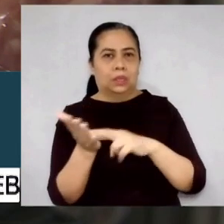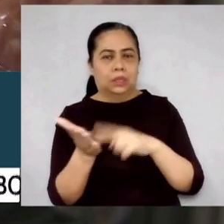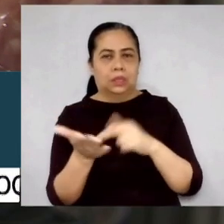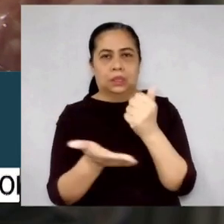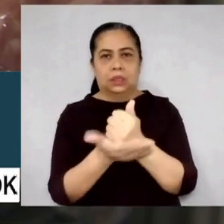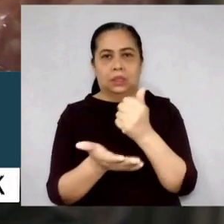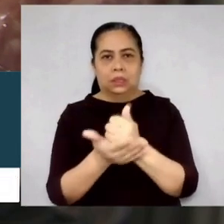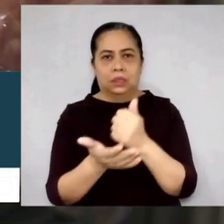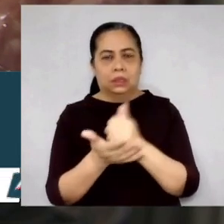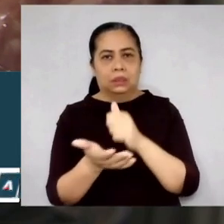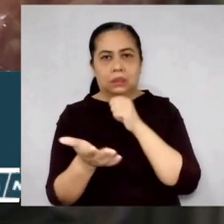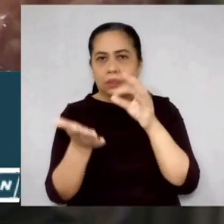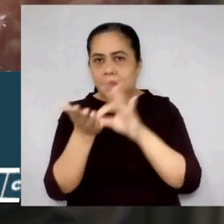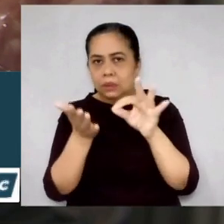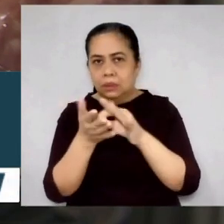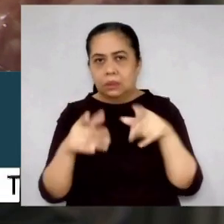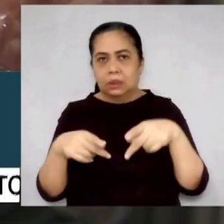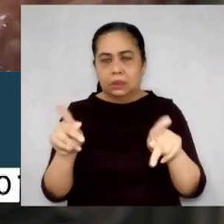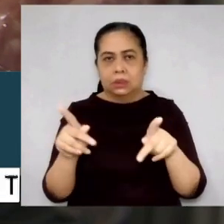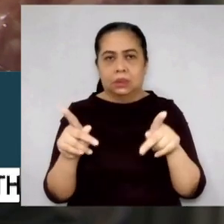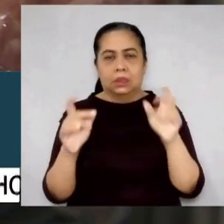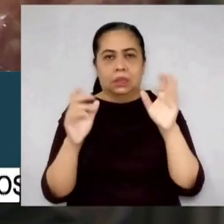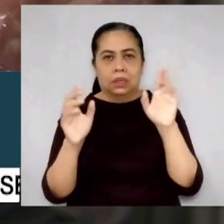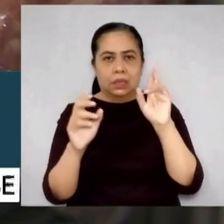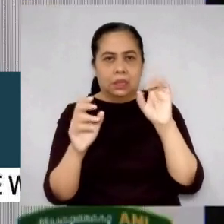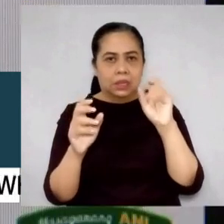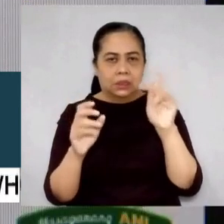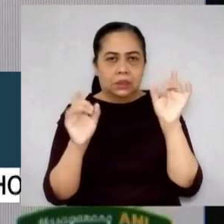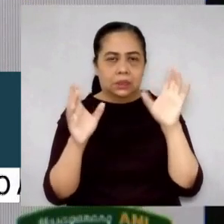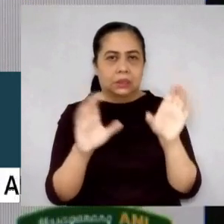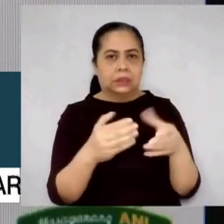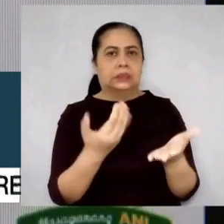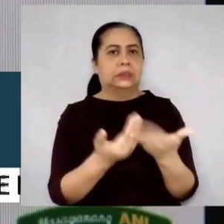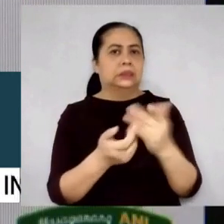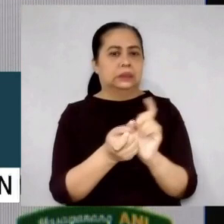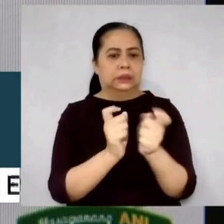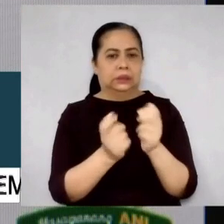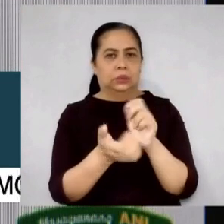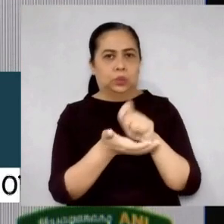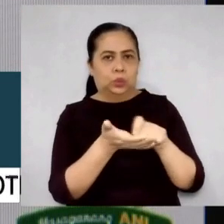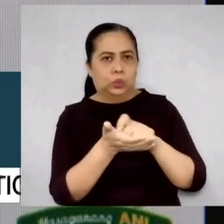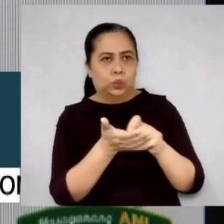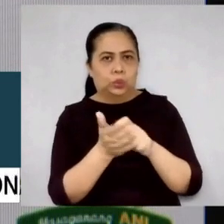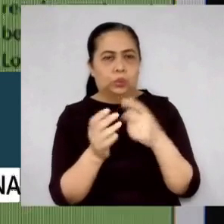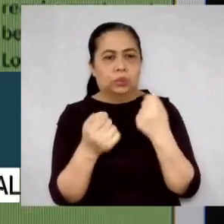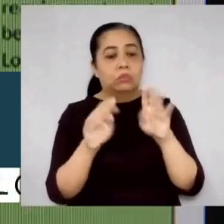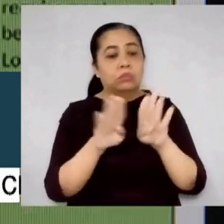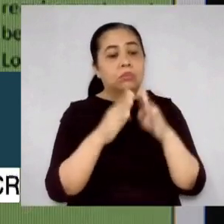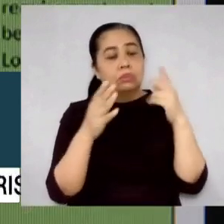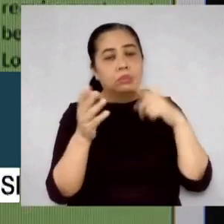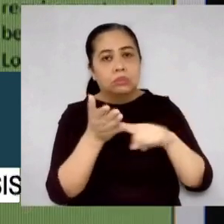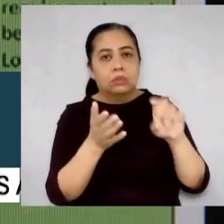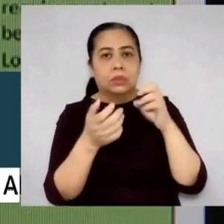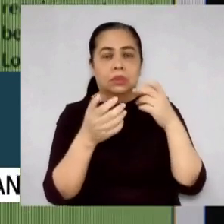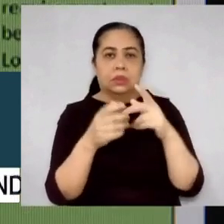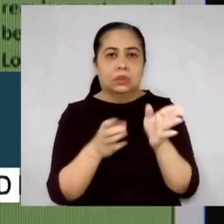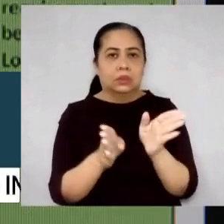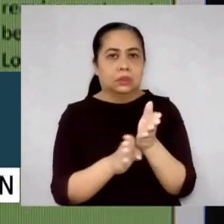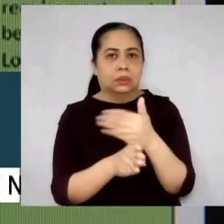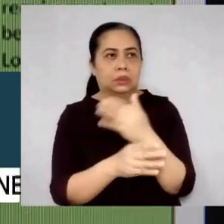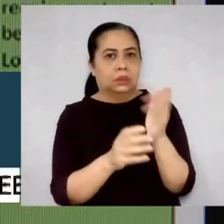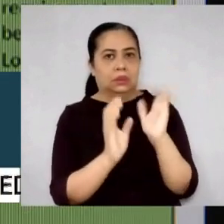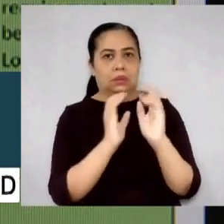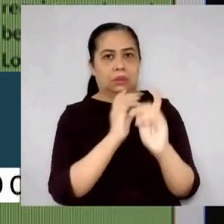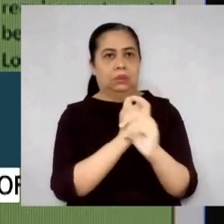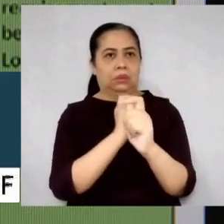unaudited permits, risk classifications that are easily altered, open-close examination, diverted containers, and